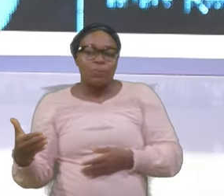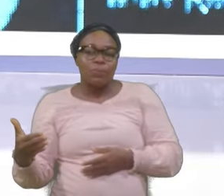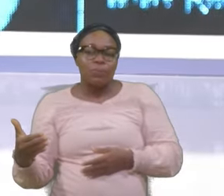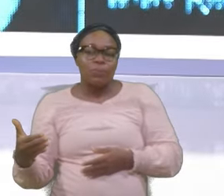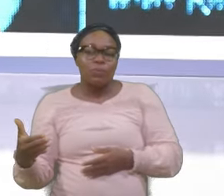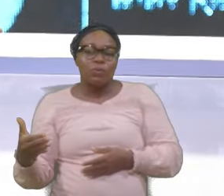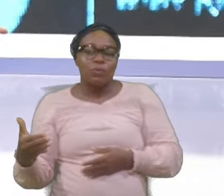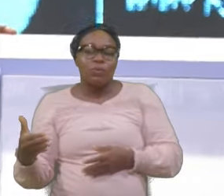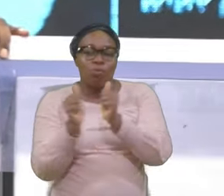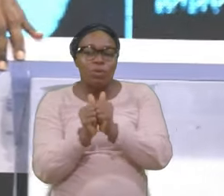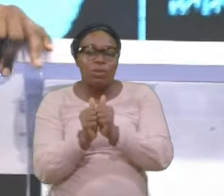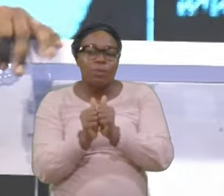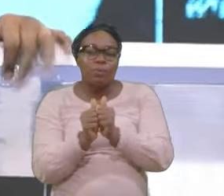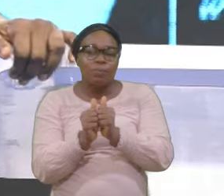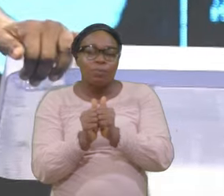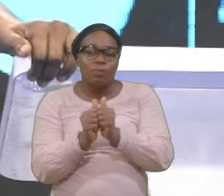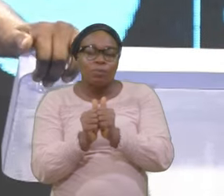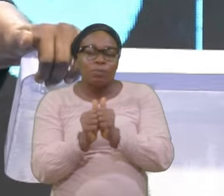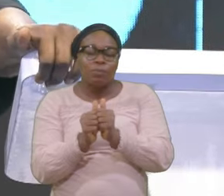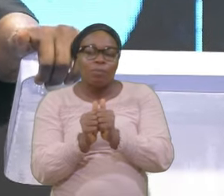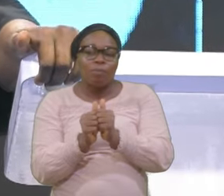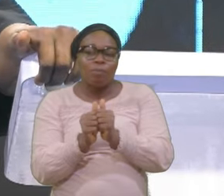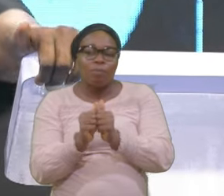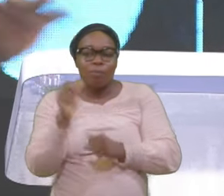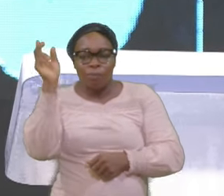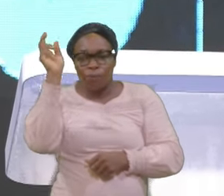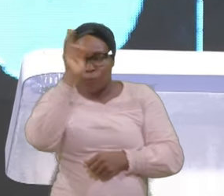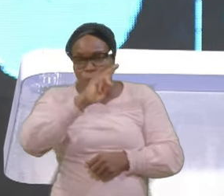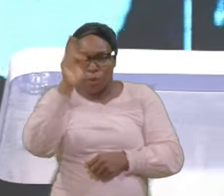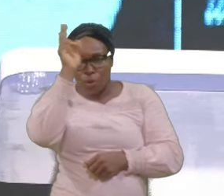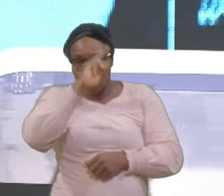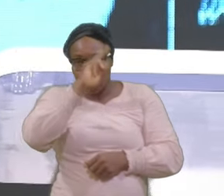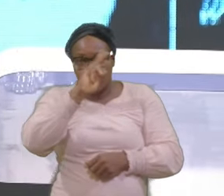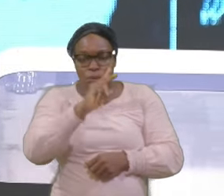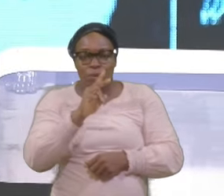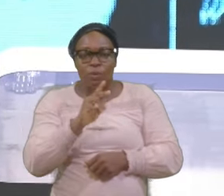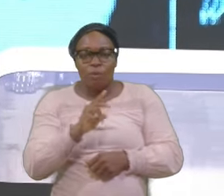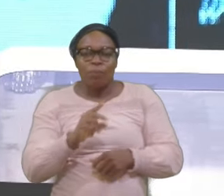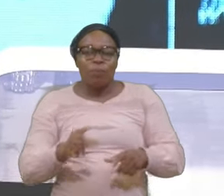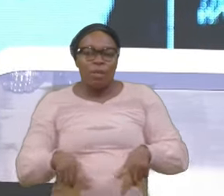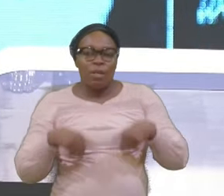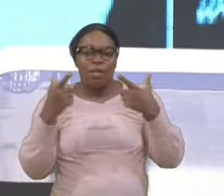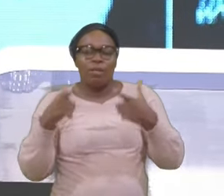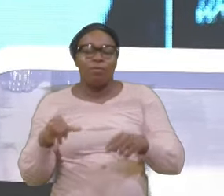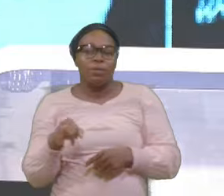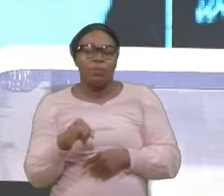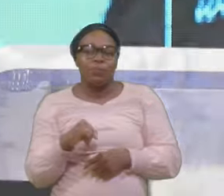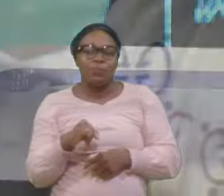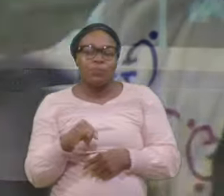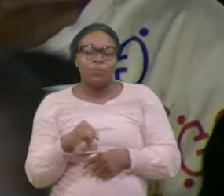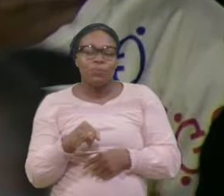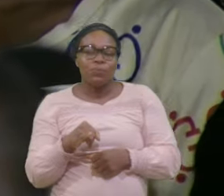Righteous Living Righteous Dissipating Living